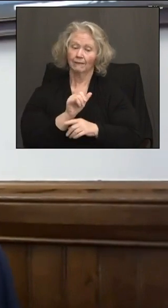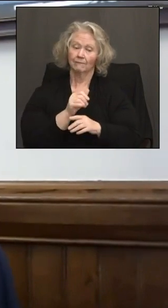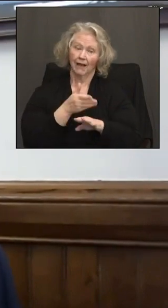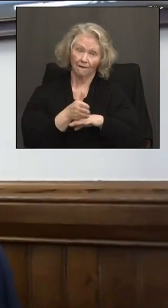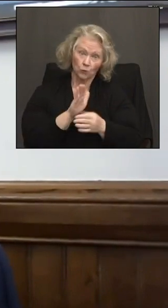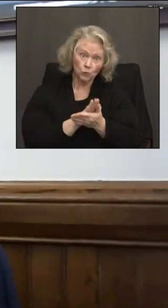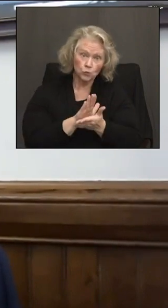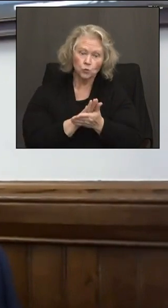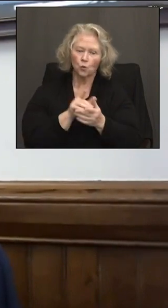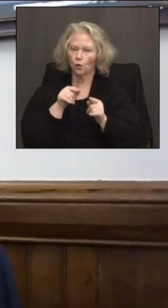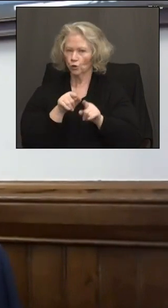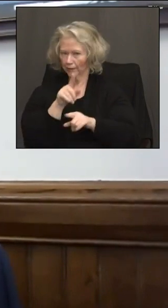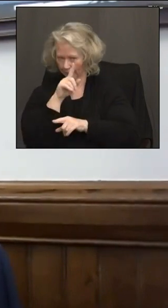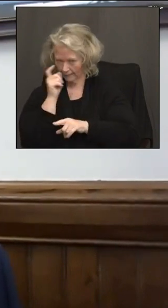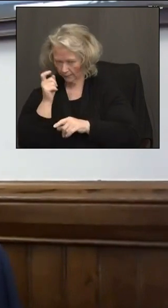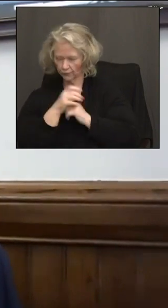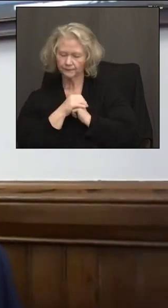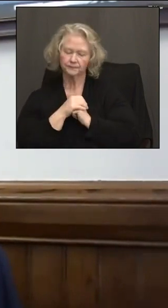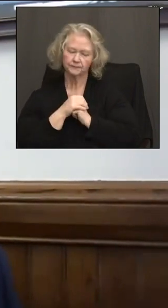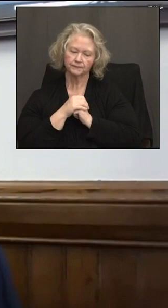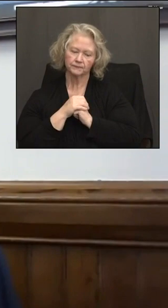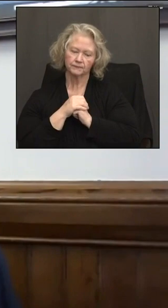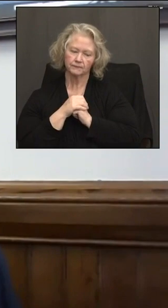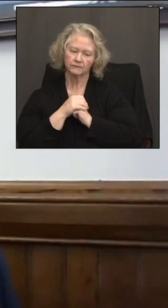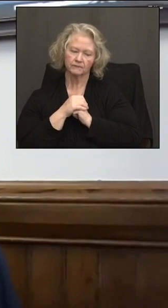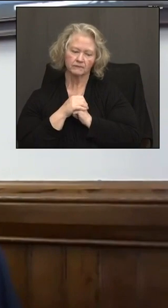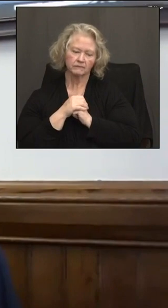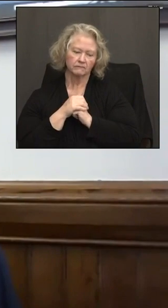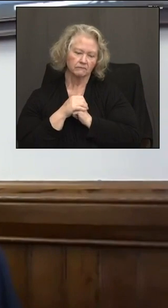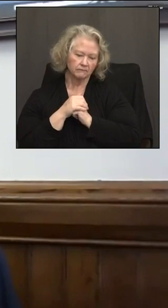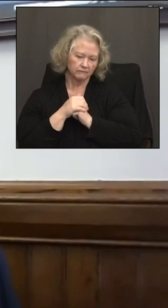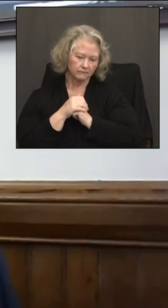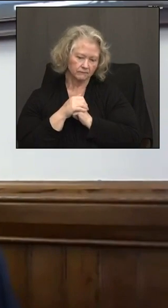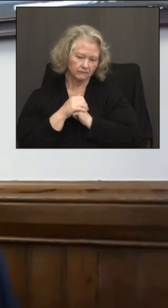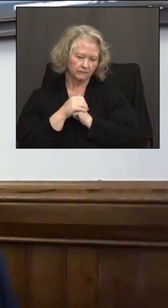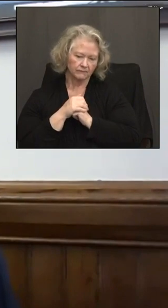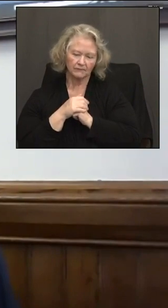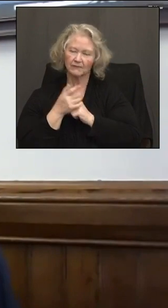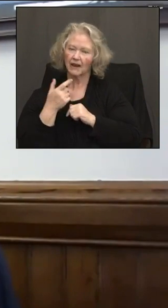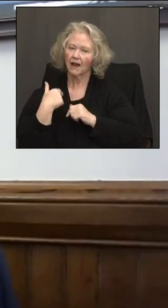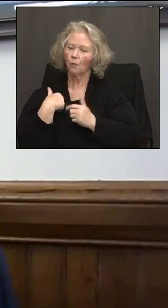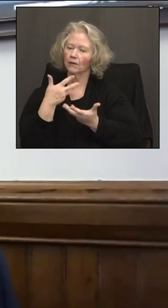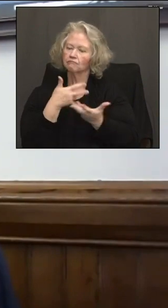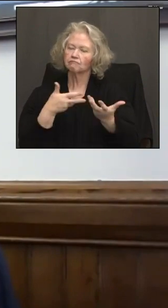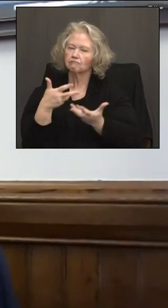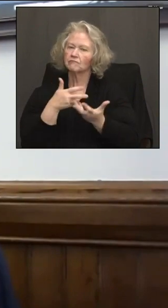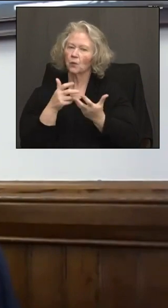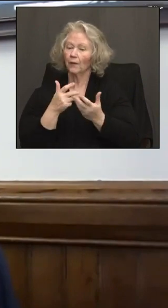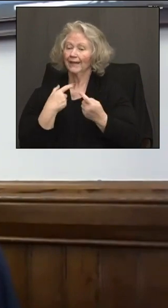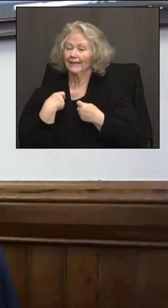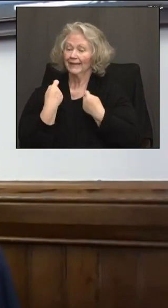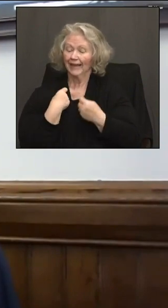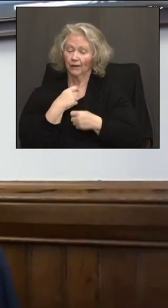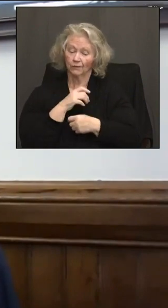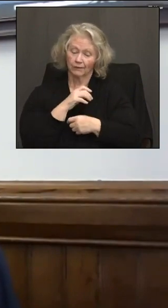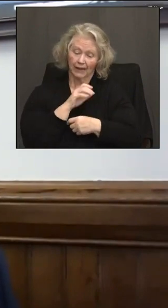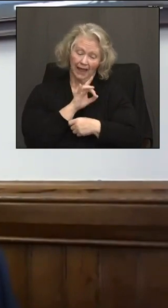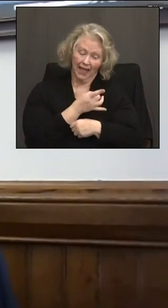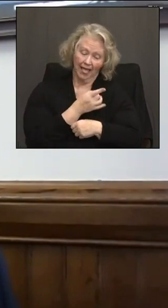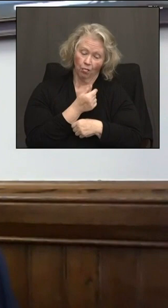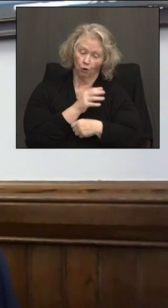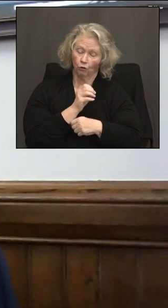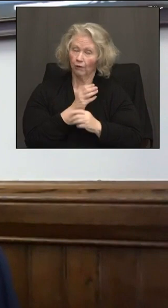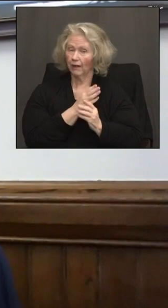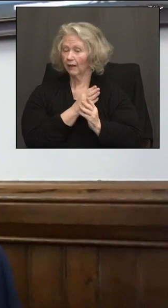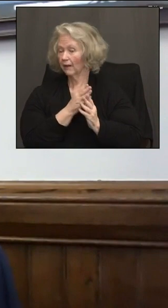and in the summer. And we were there with teenagers from eighth grade to all the way to